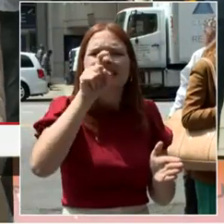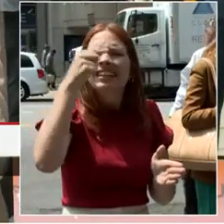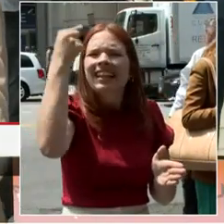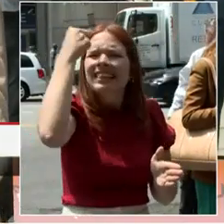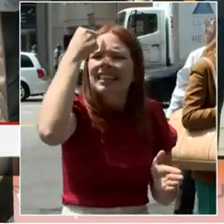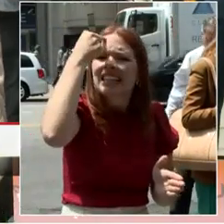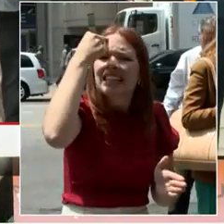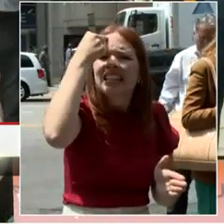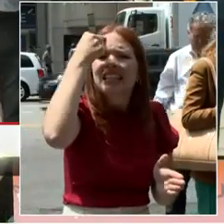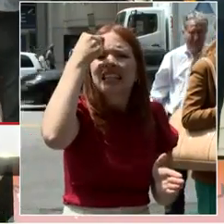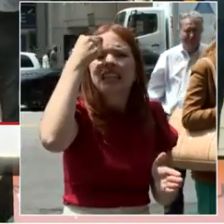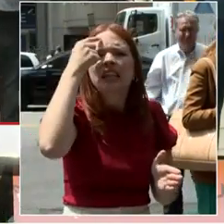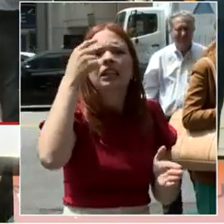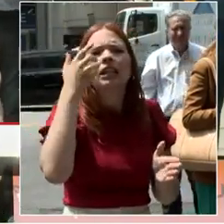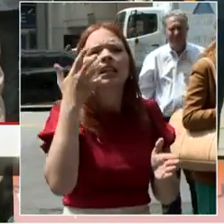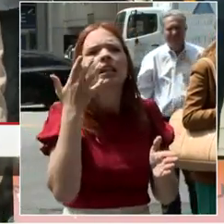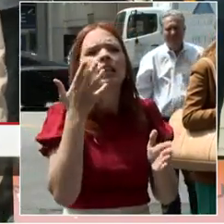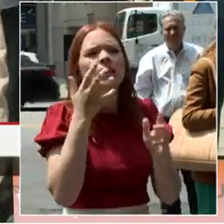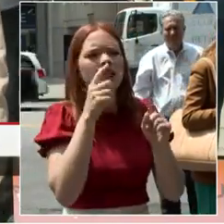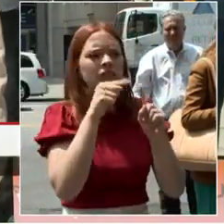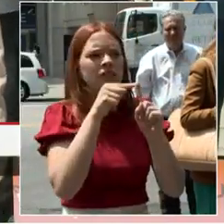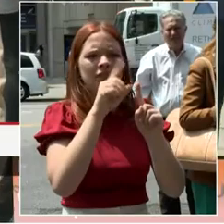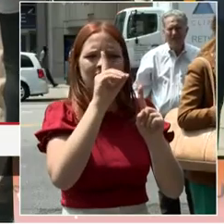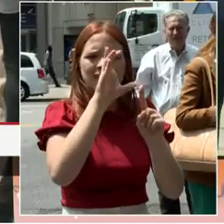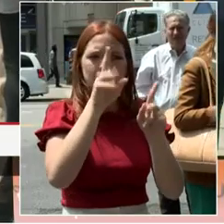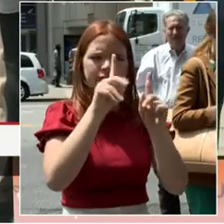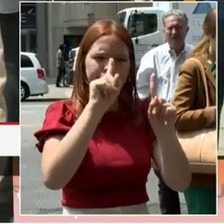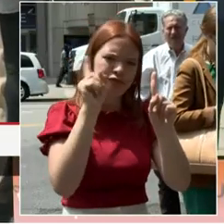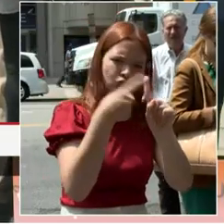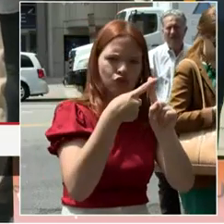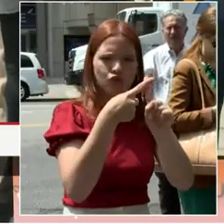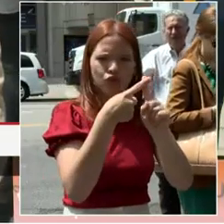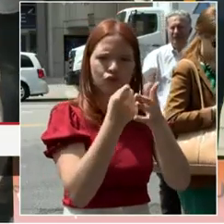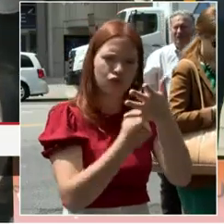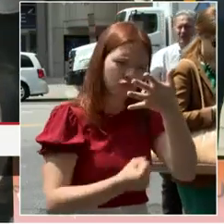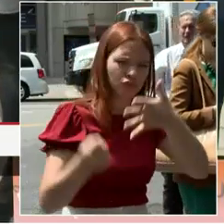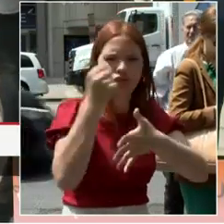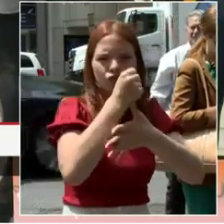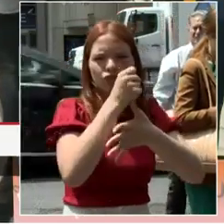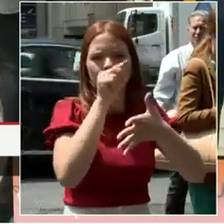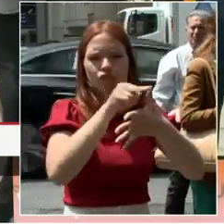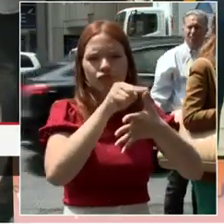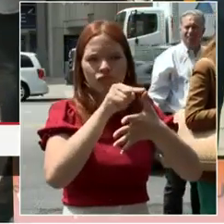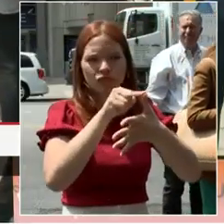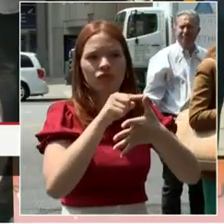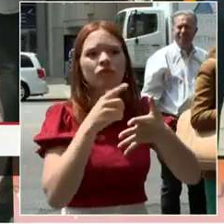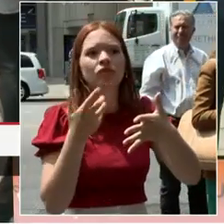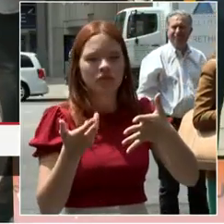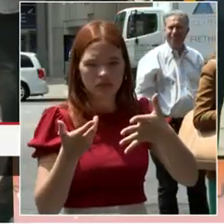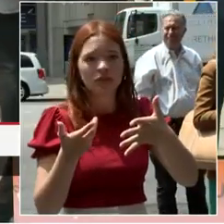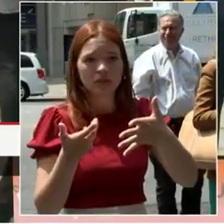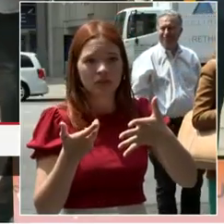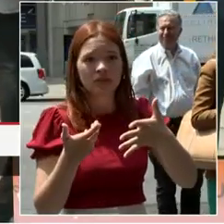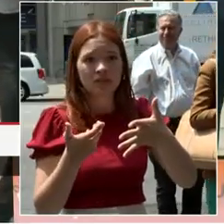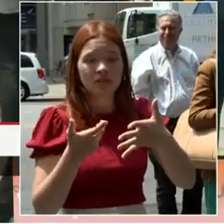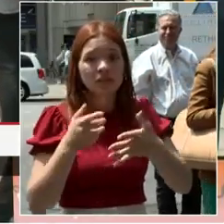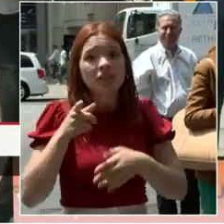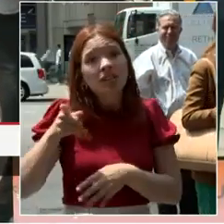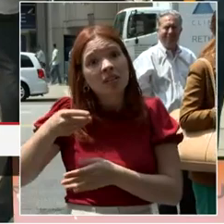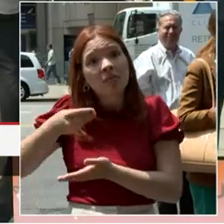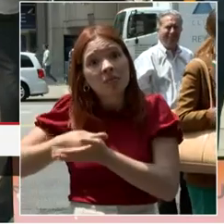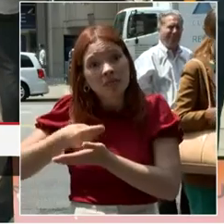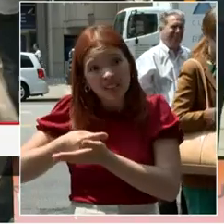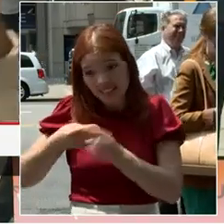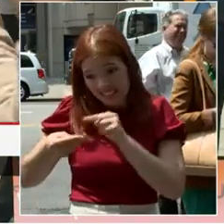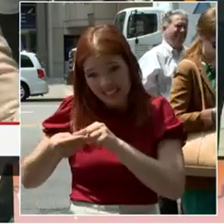we're talking about investing as a city is a small amount of what's needed to transform some of these buildings.